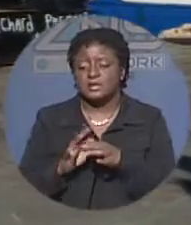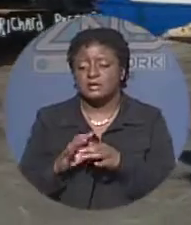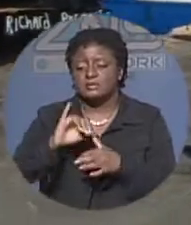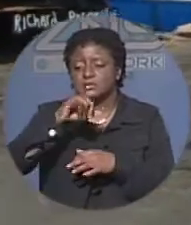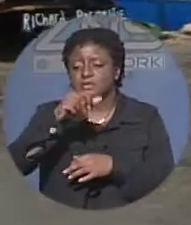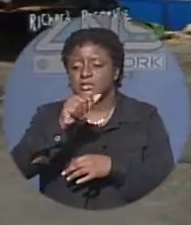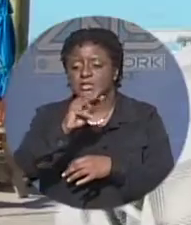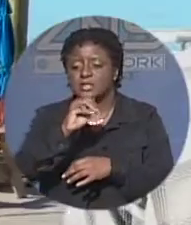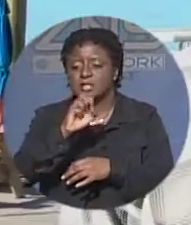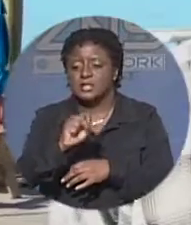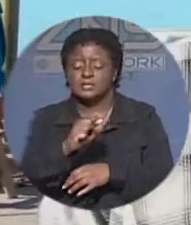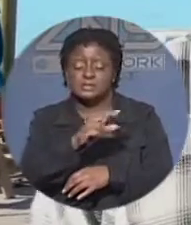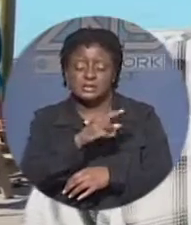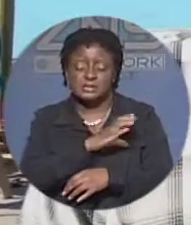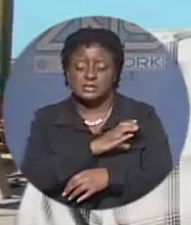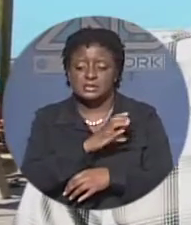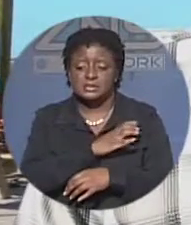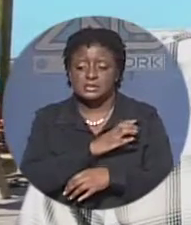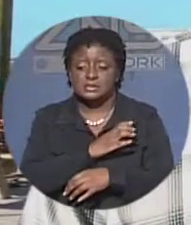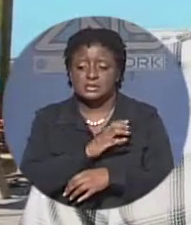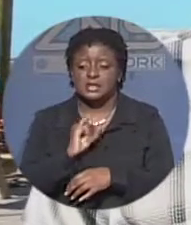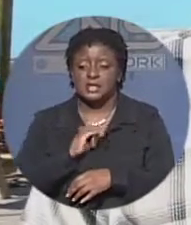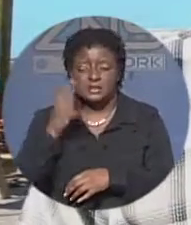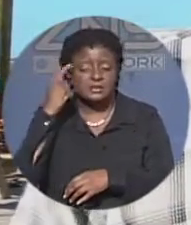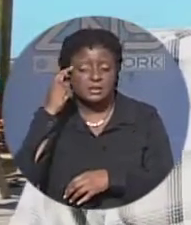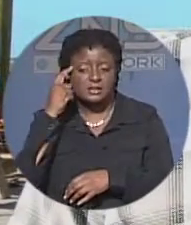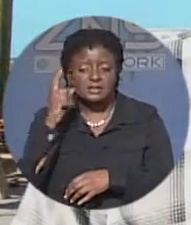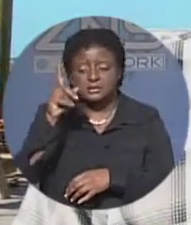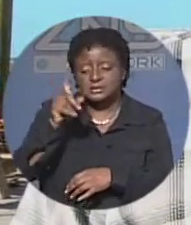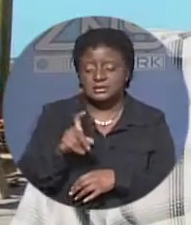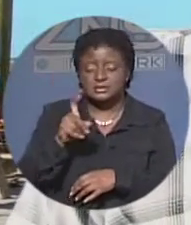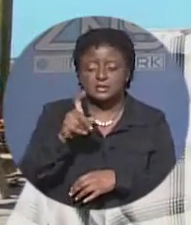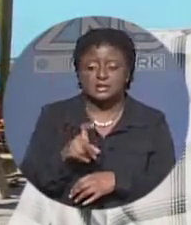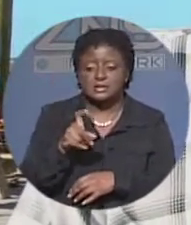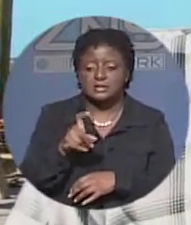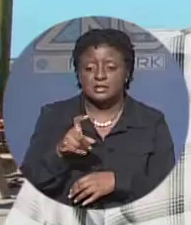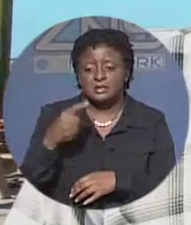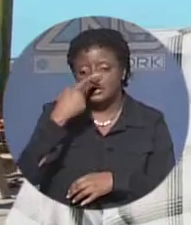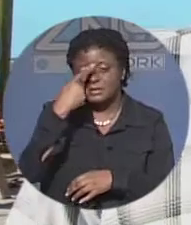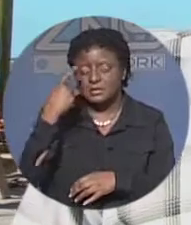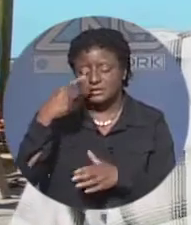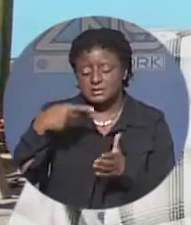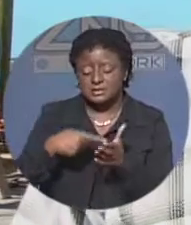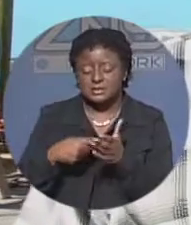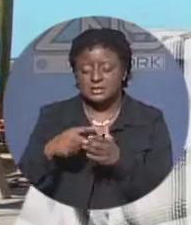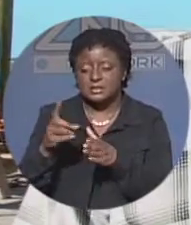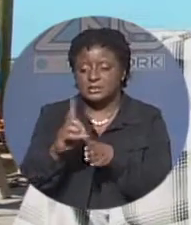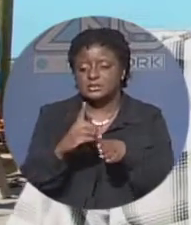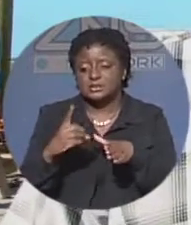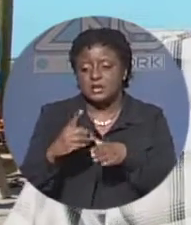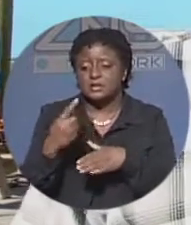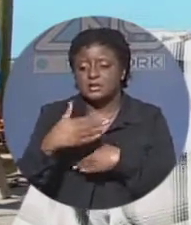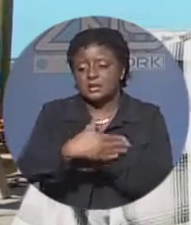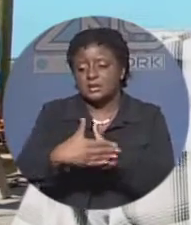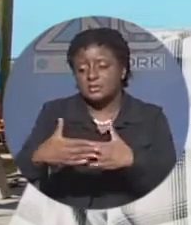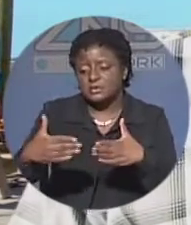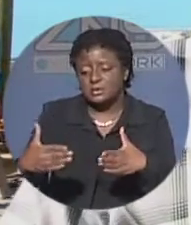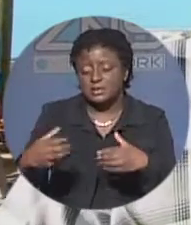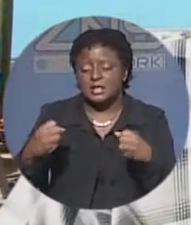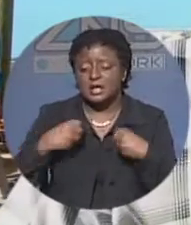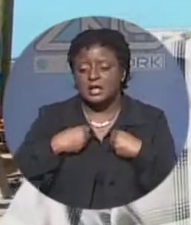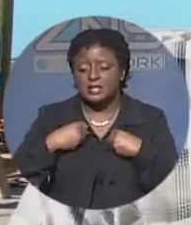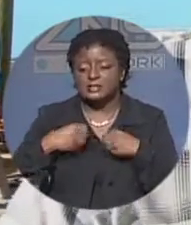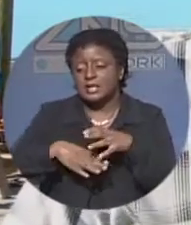product i think it is necessary because this dock uh the community community out outgrown it